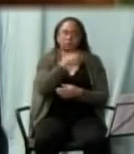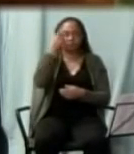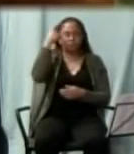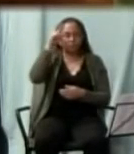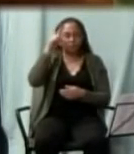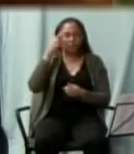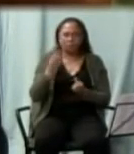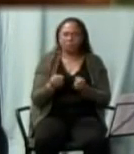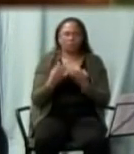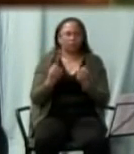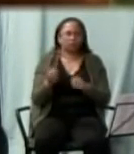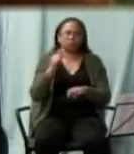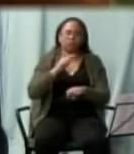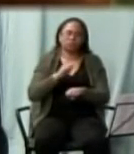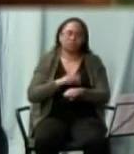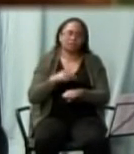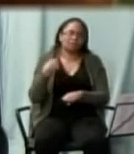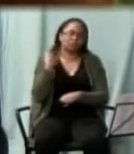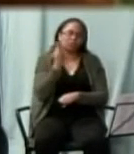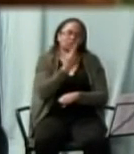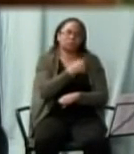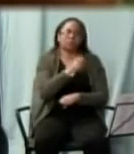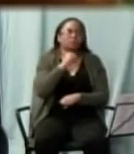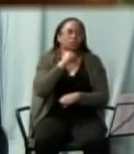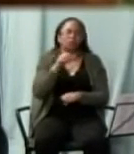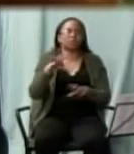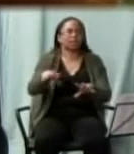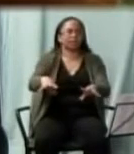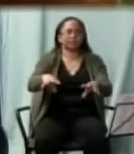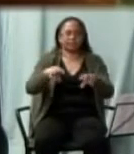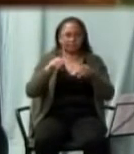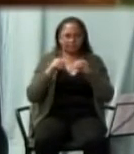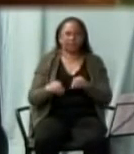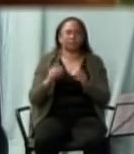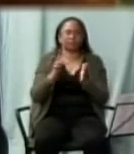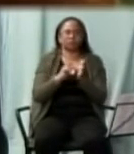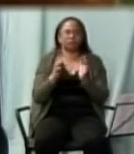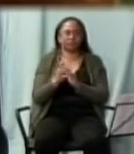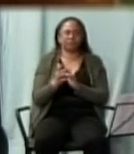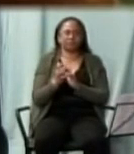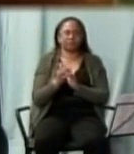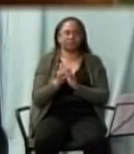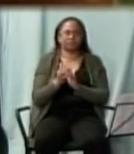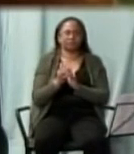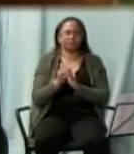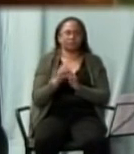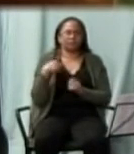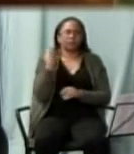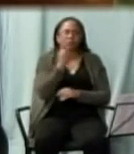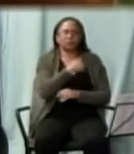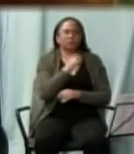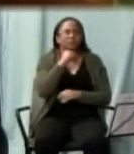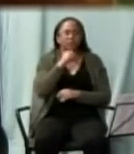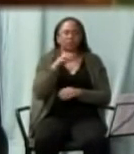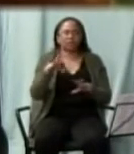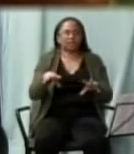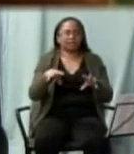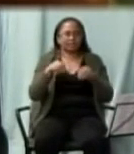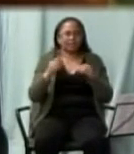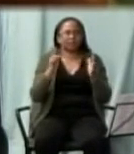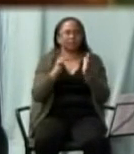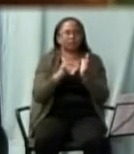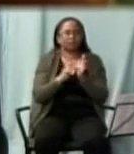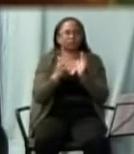times that we did not accept Jesus we did not accept him